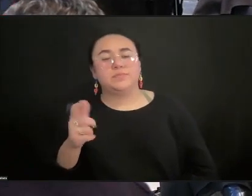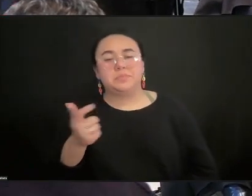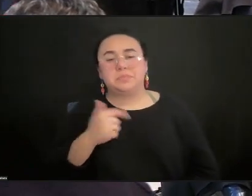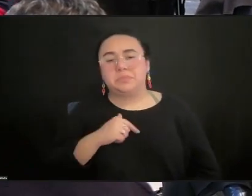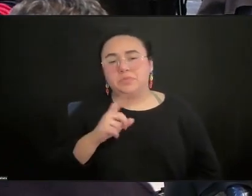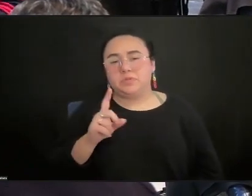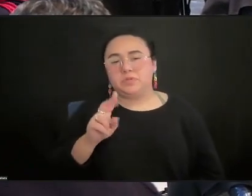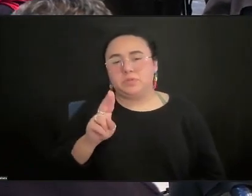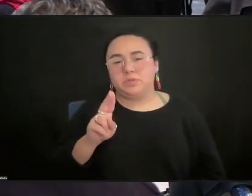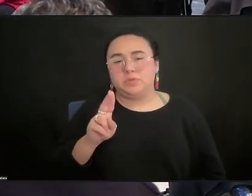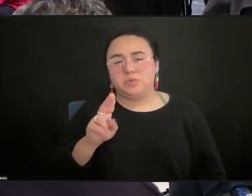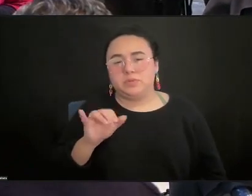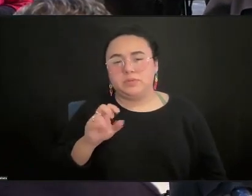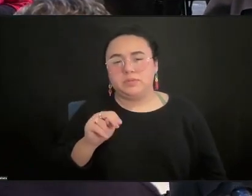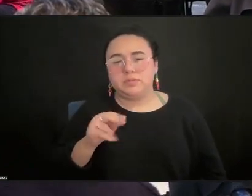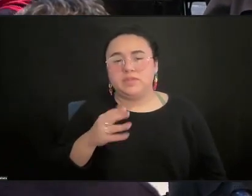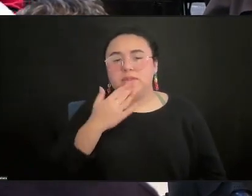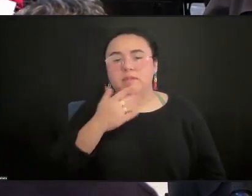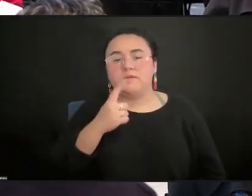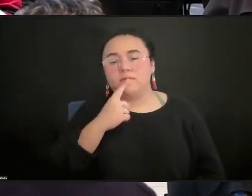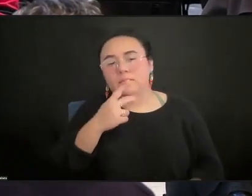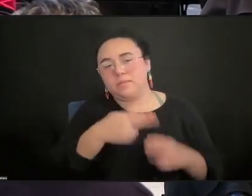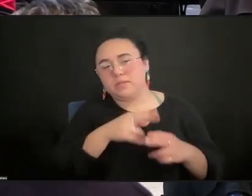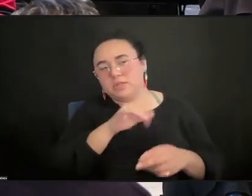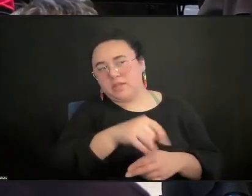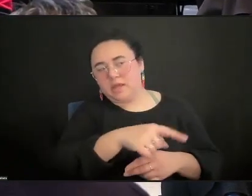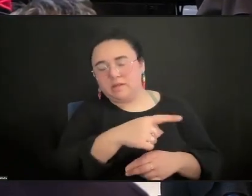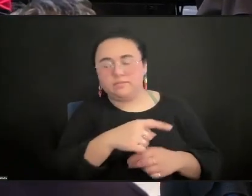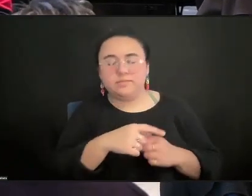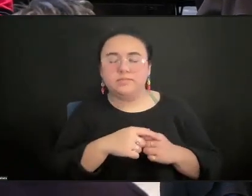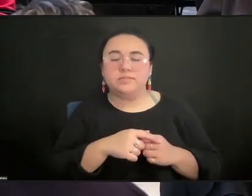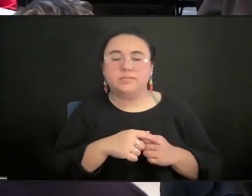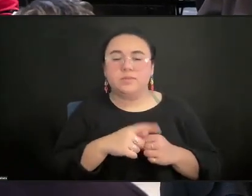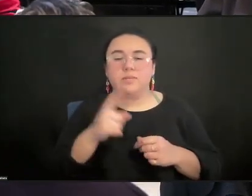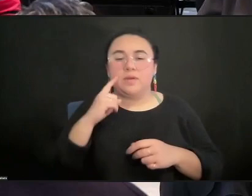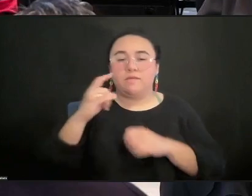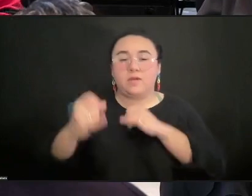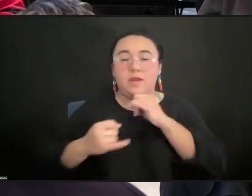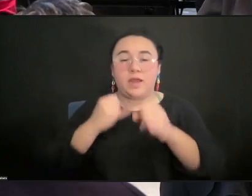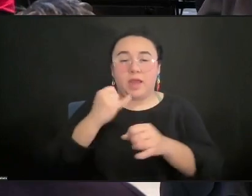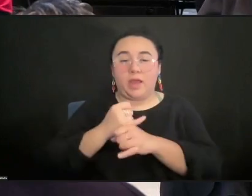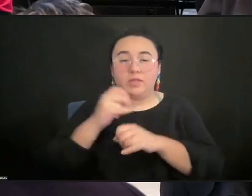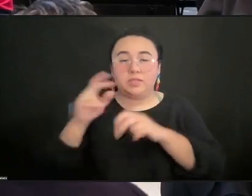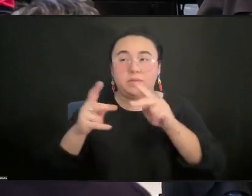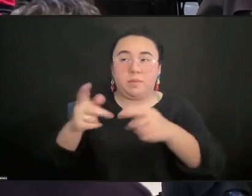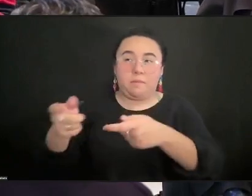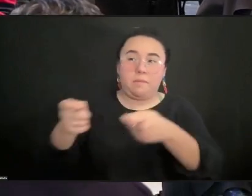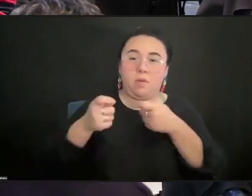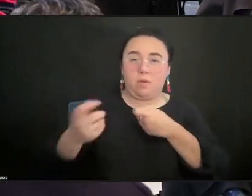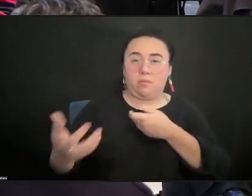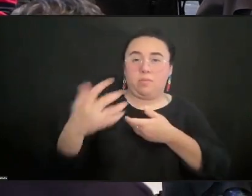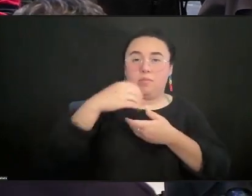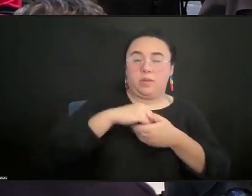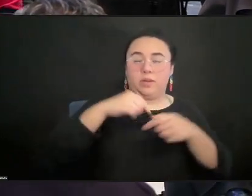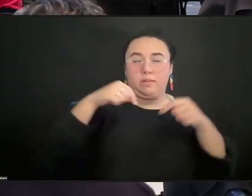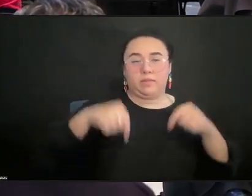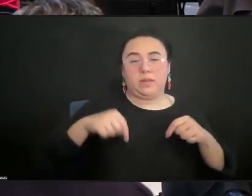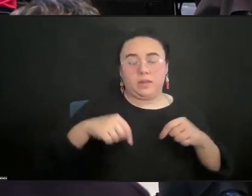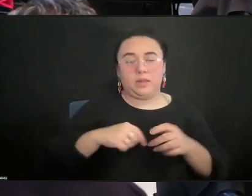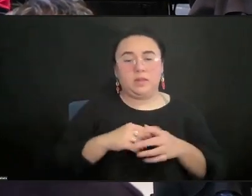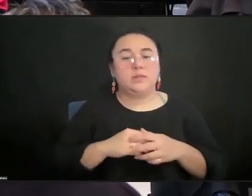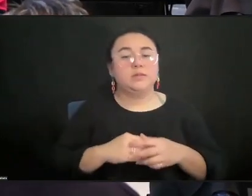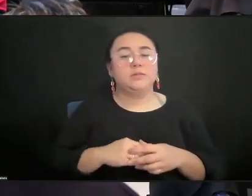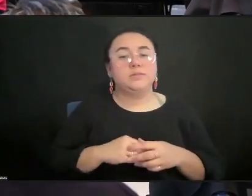Thank you for saying that. Especially in regards to bringing international artists